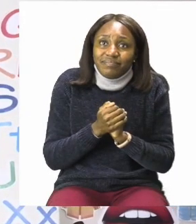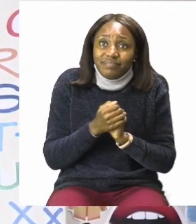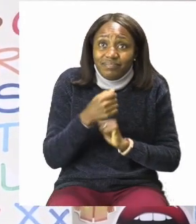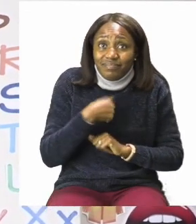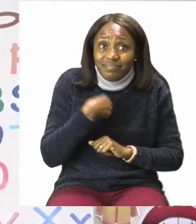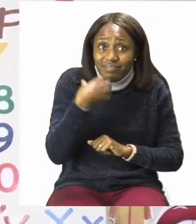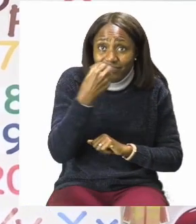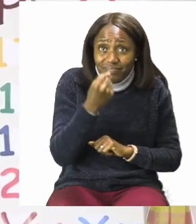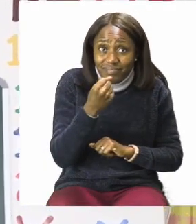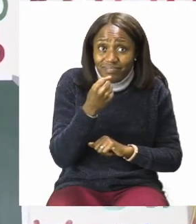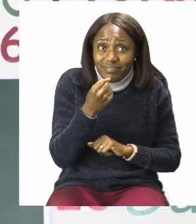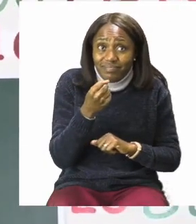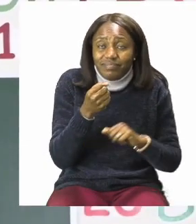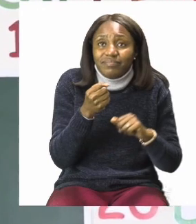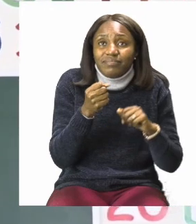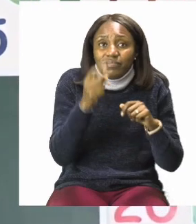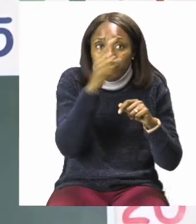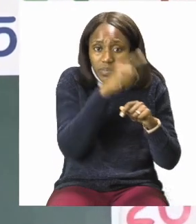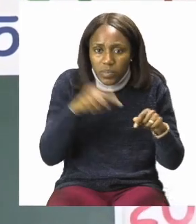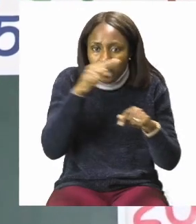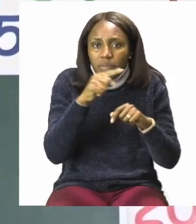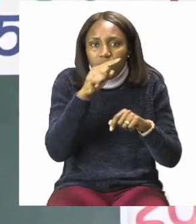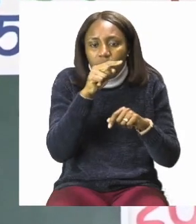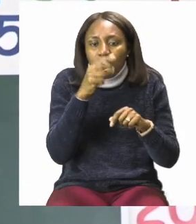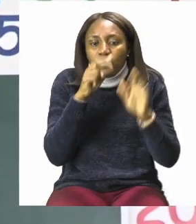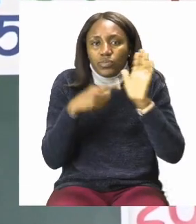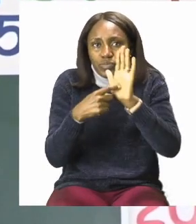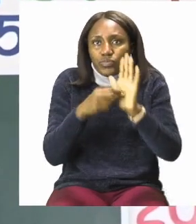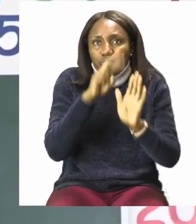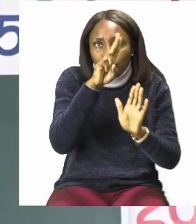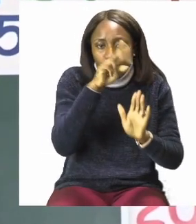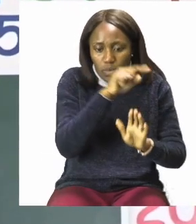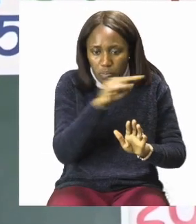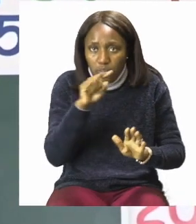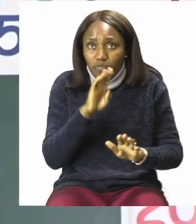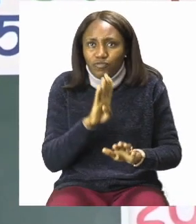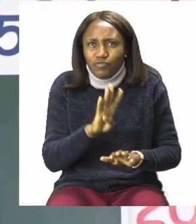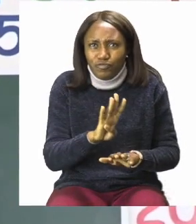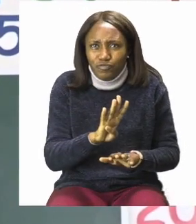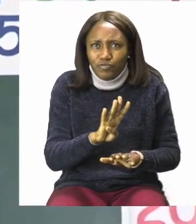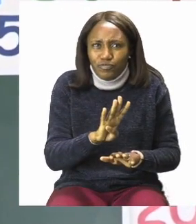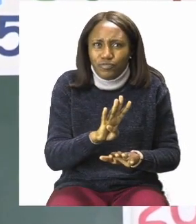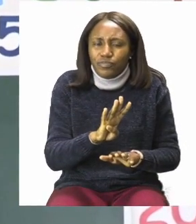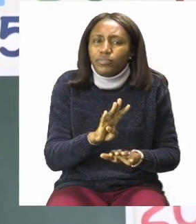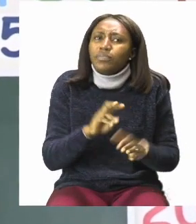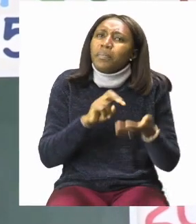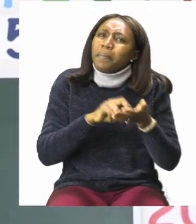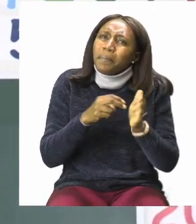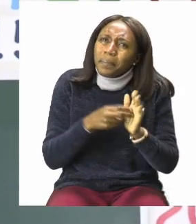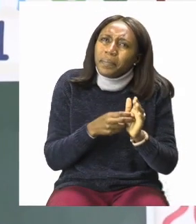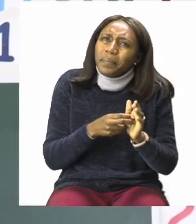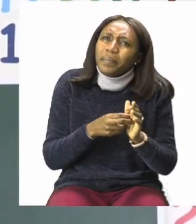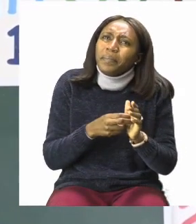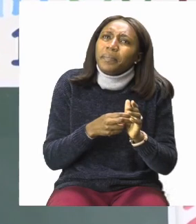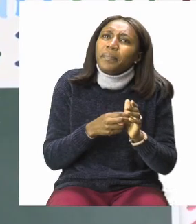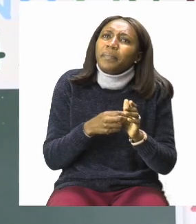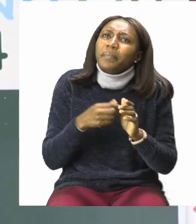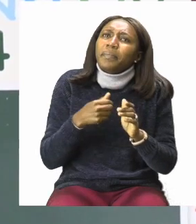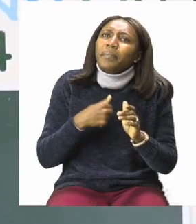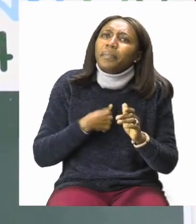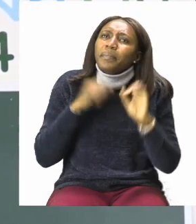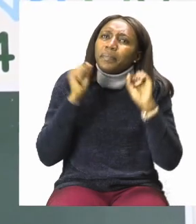two over four, which means I am going to make two quarters.